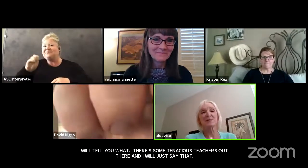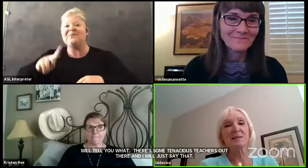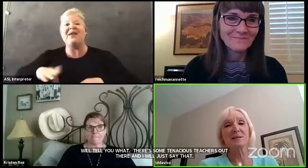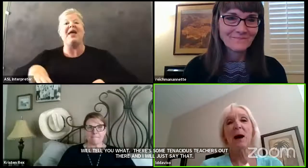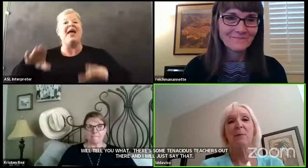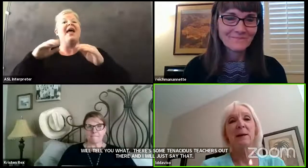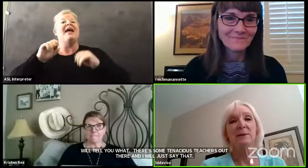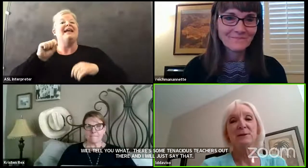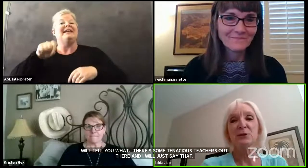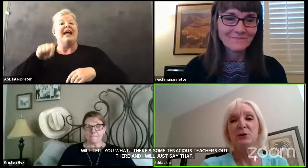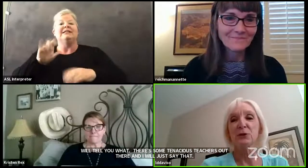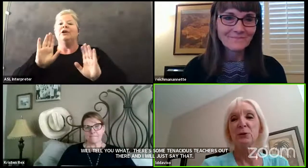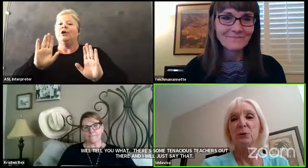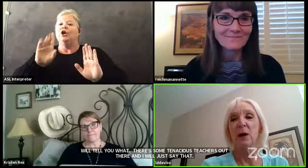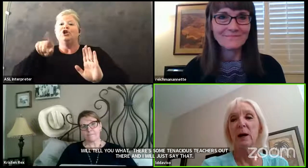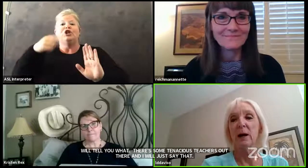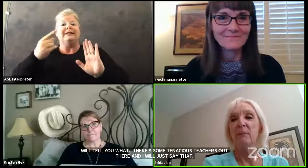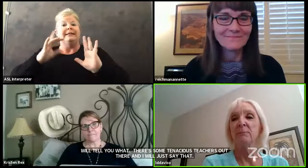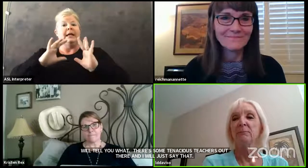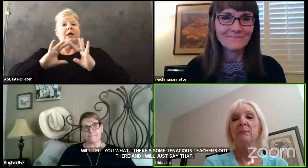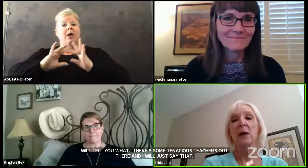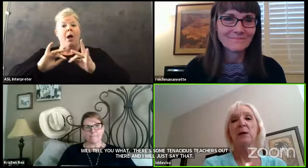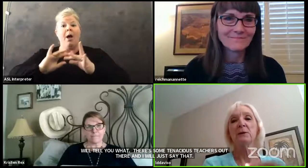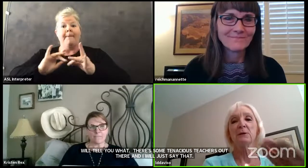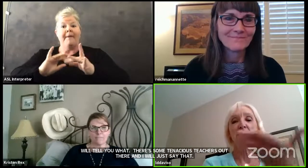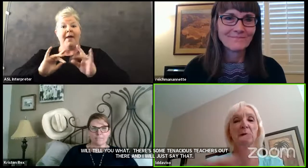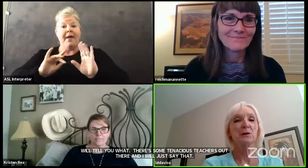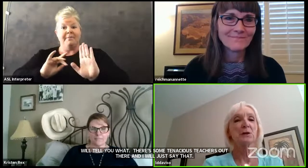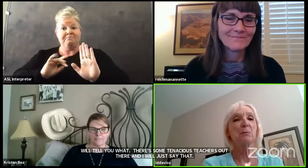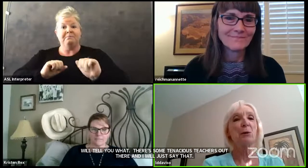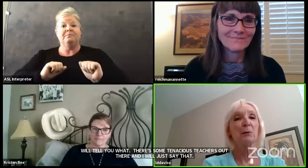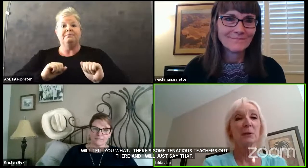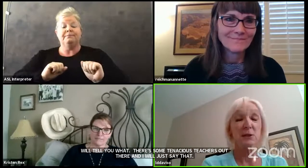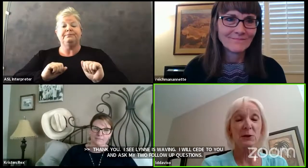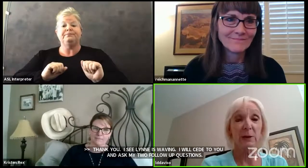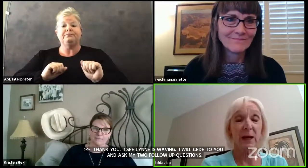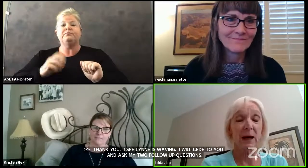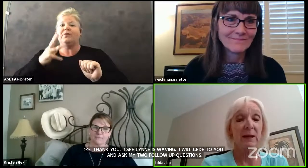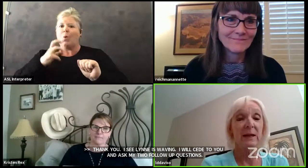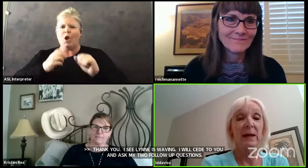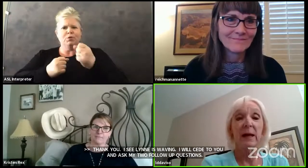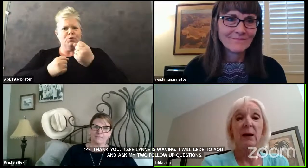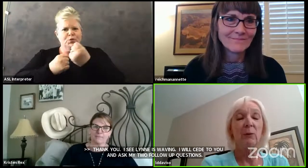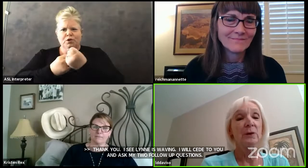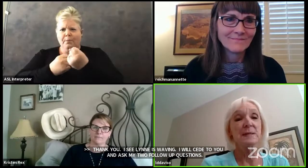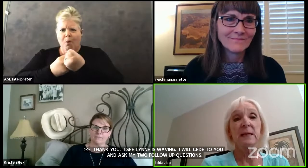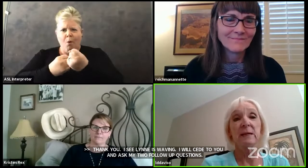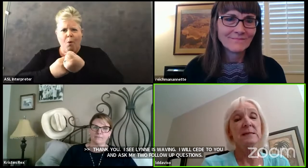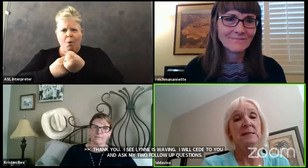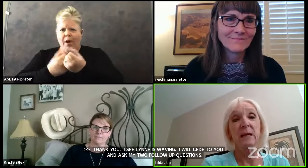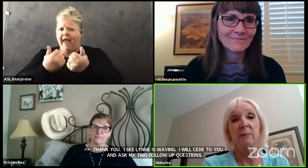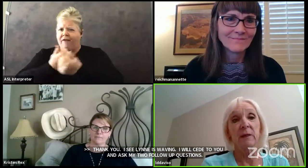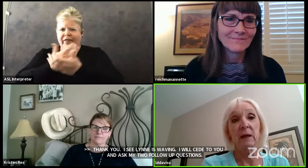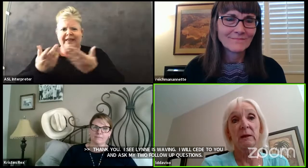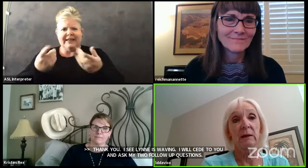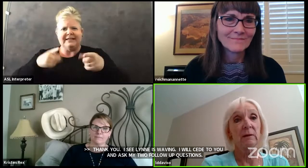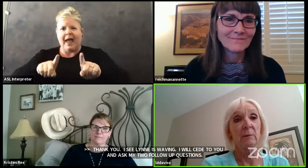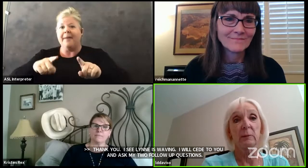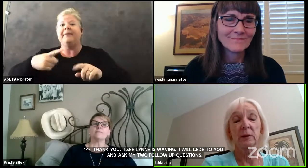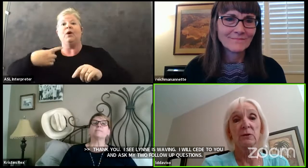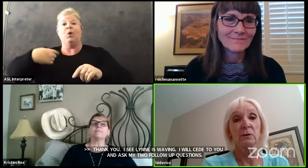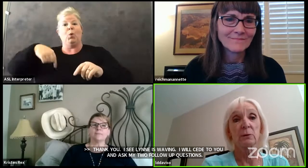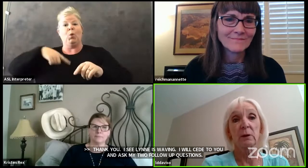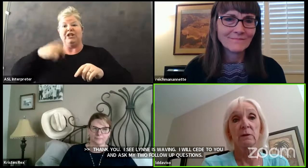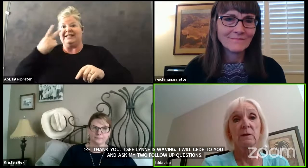this is just a comment to, um, kind of support what's going on. We're seeing the same thing